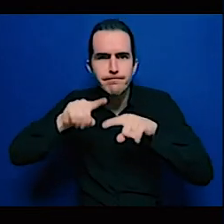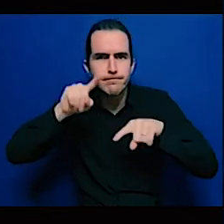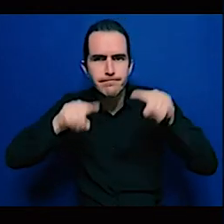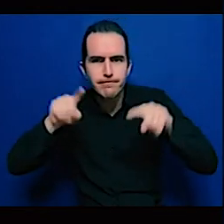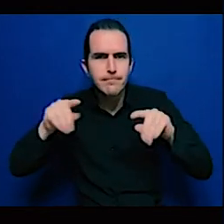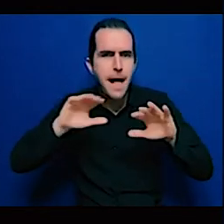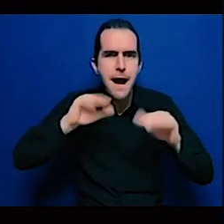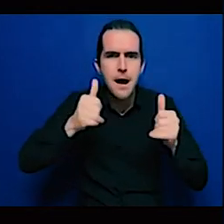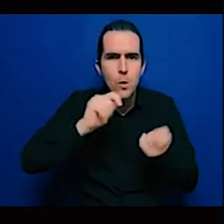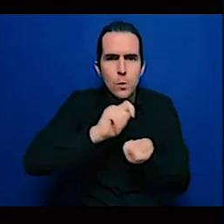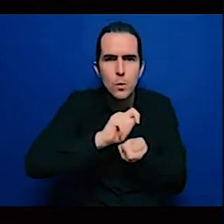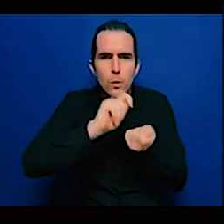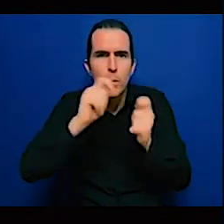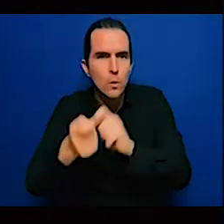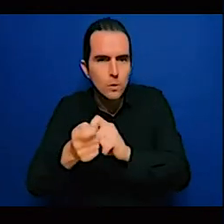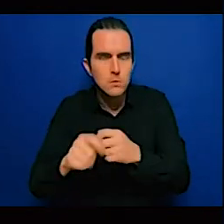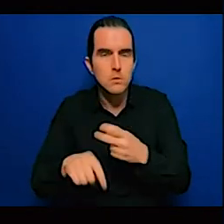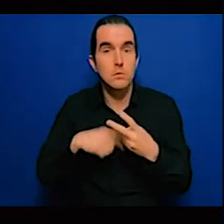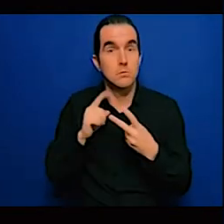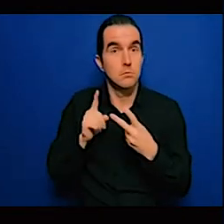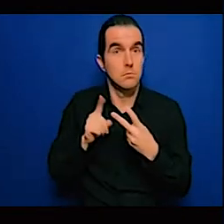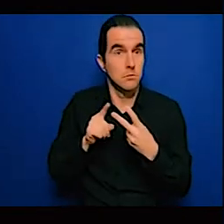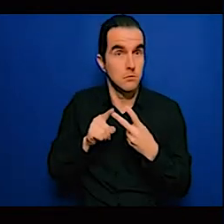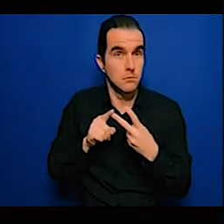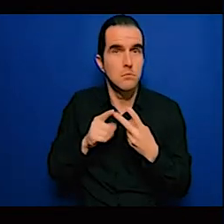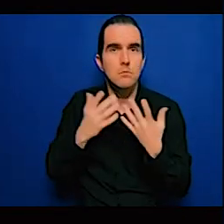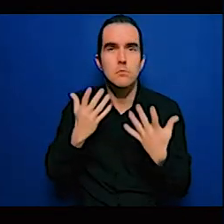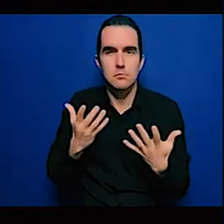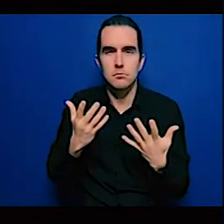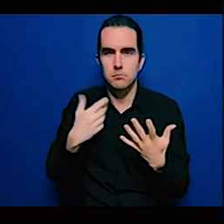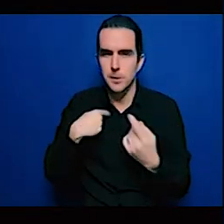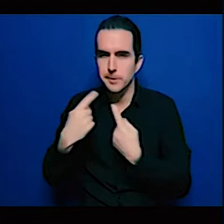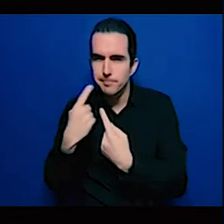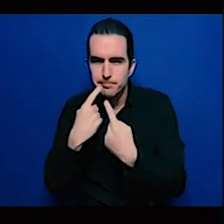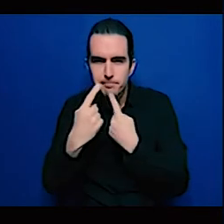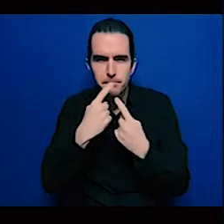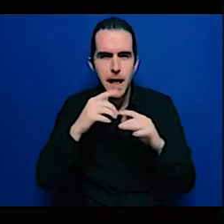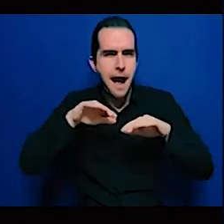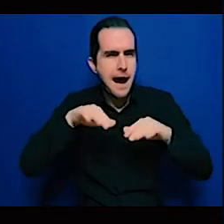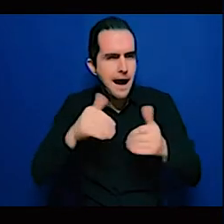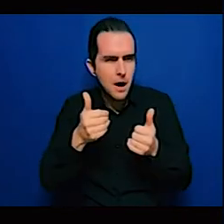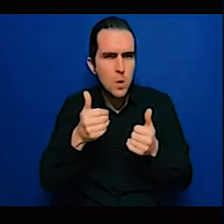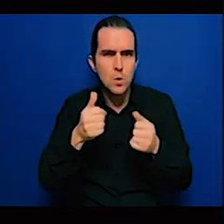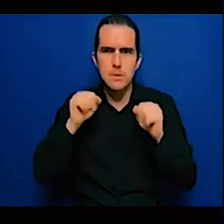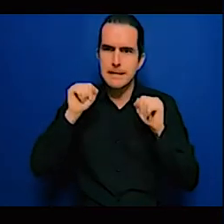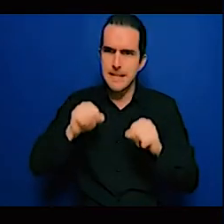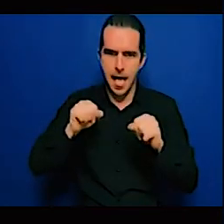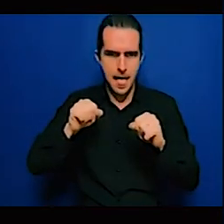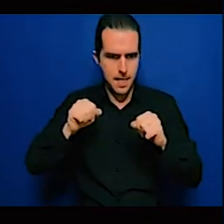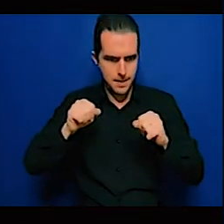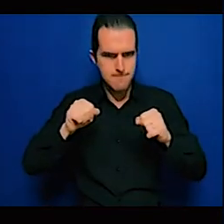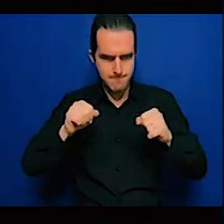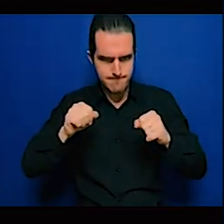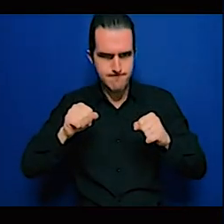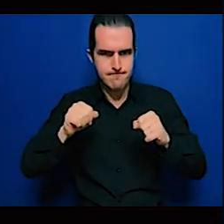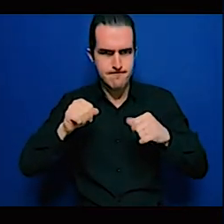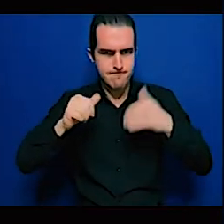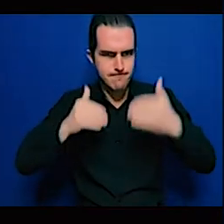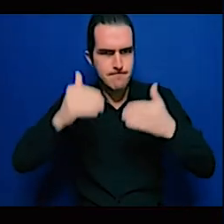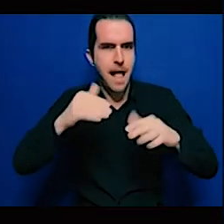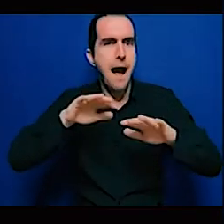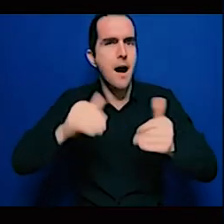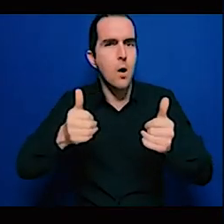And we are going to discuss about what is needed to access sufficient, predictable, and sustained financing.